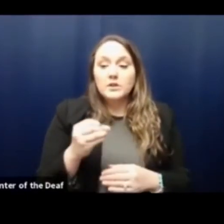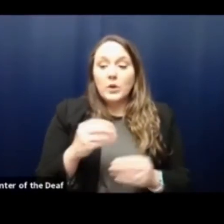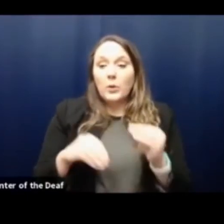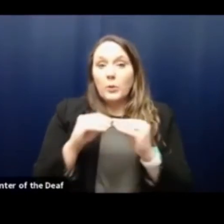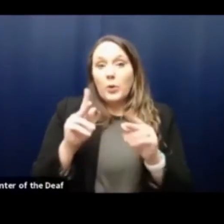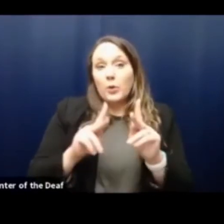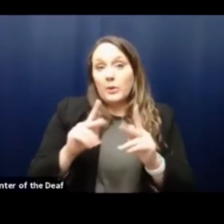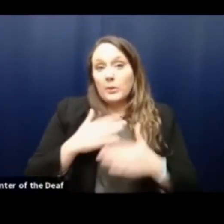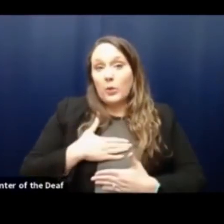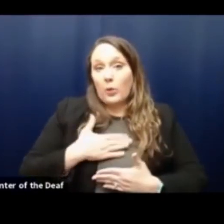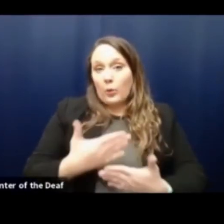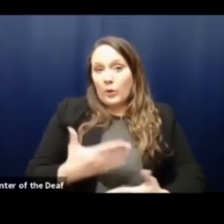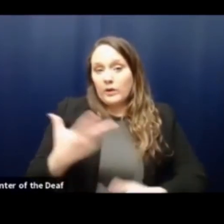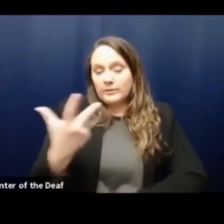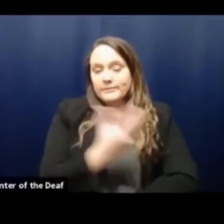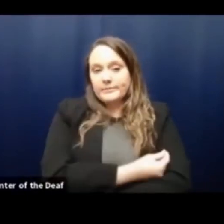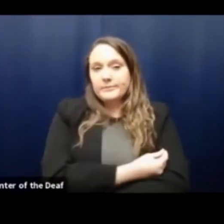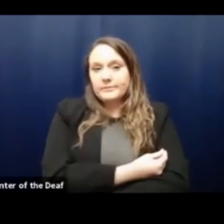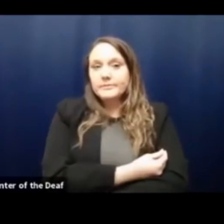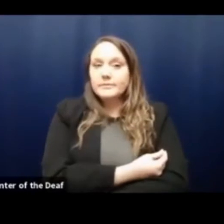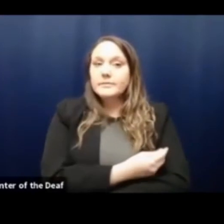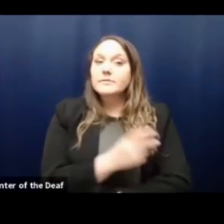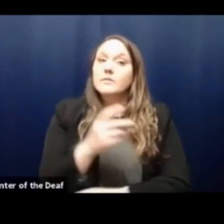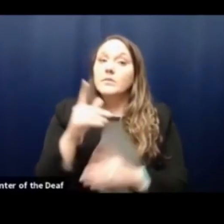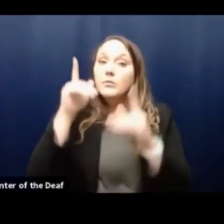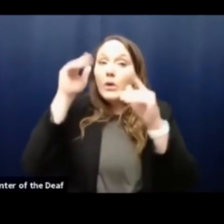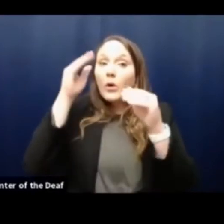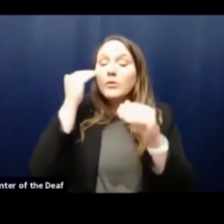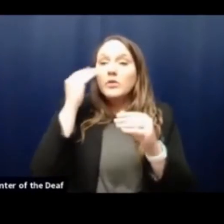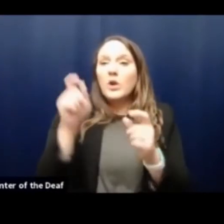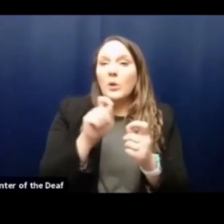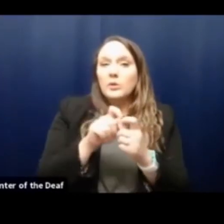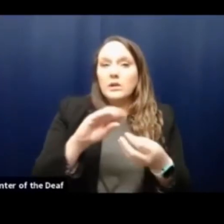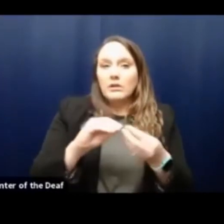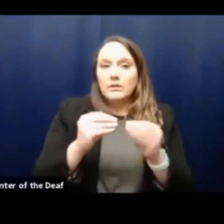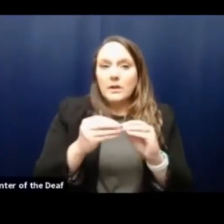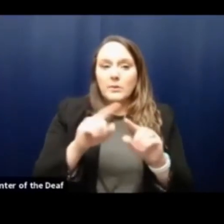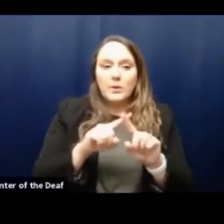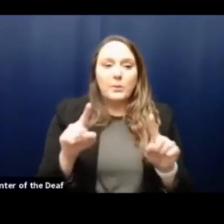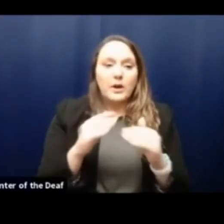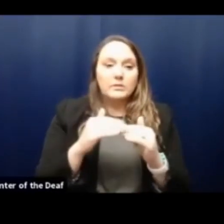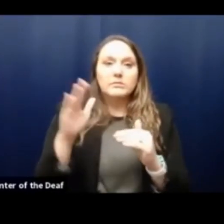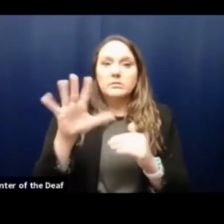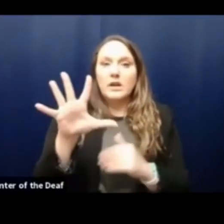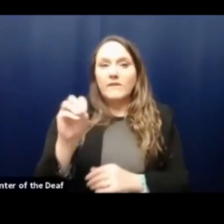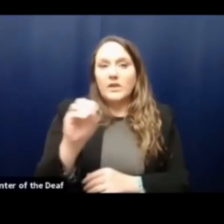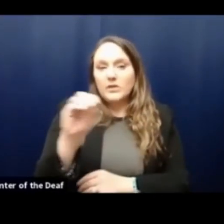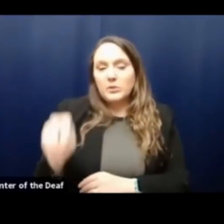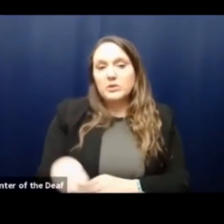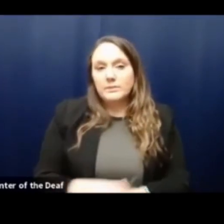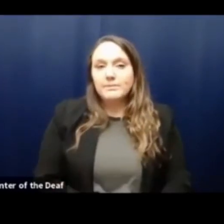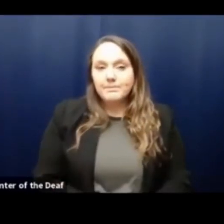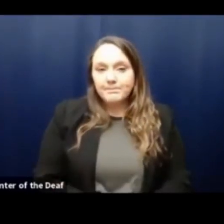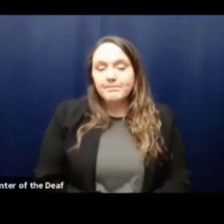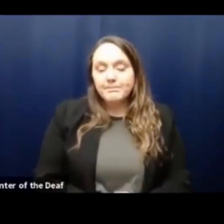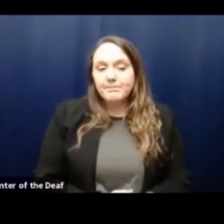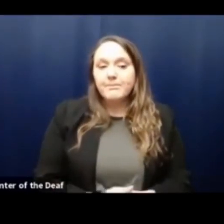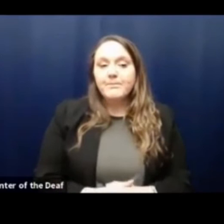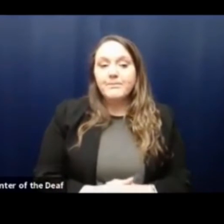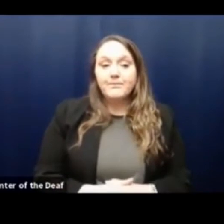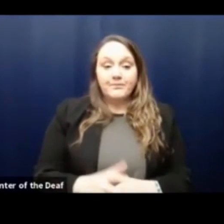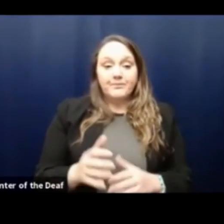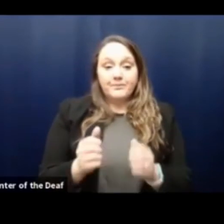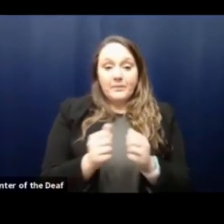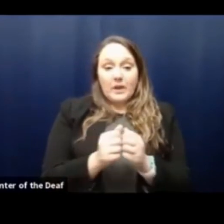we will, we will have that number hopefully soon, an exact number, but it's definitely greater than 50%. In regards to